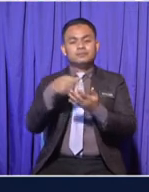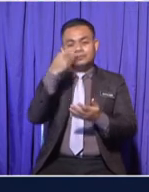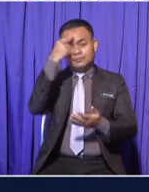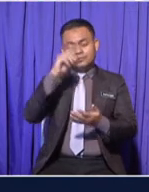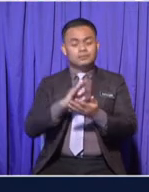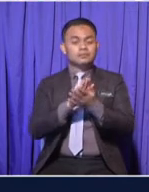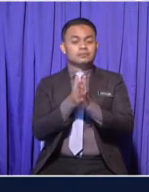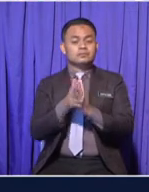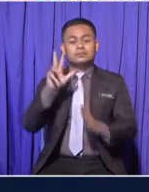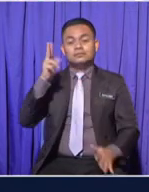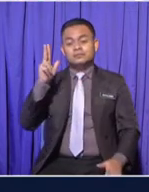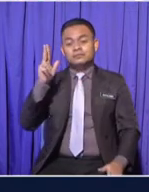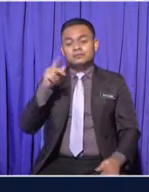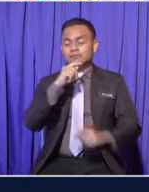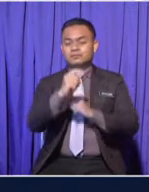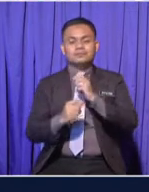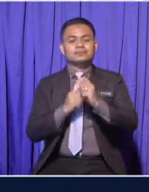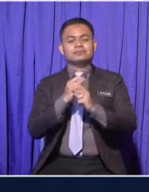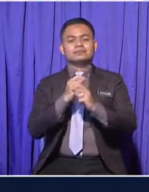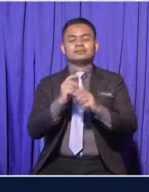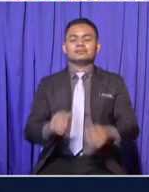13 years old